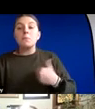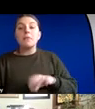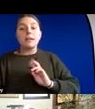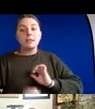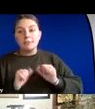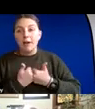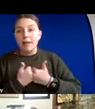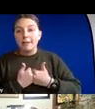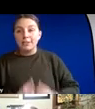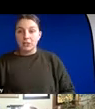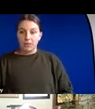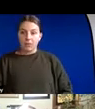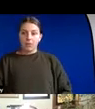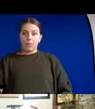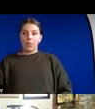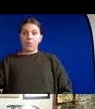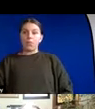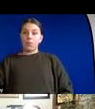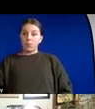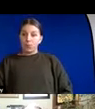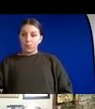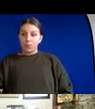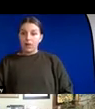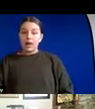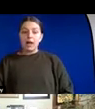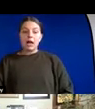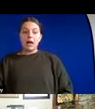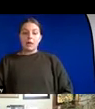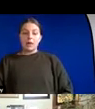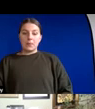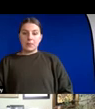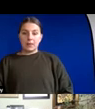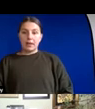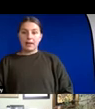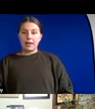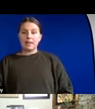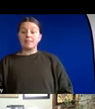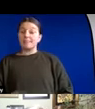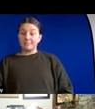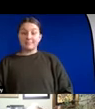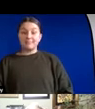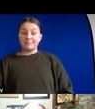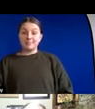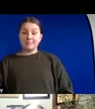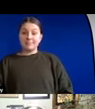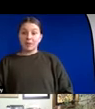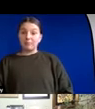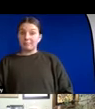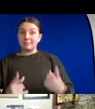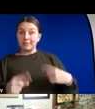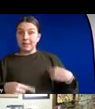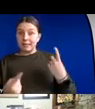has that worked recently in the greater environment and indeed the question is since when have we had that